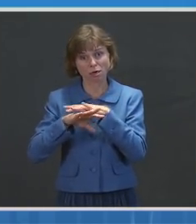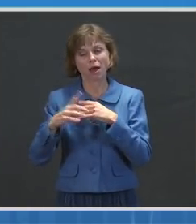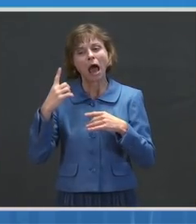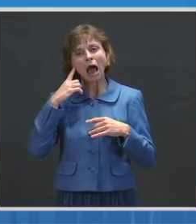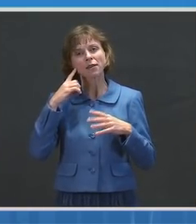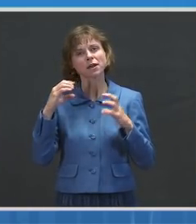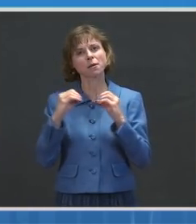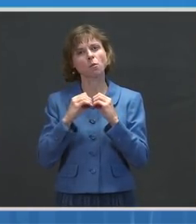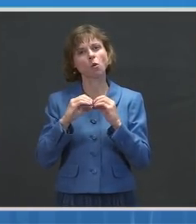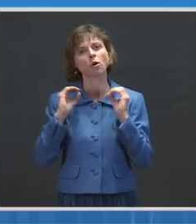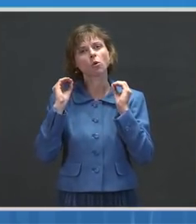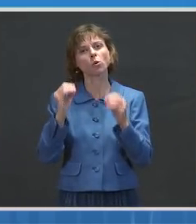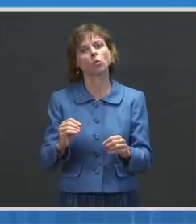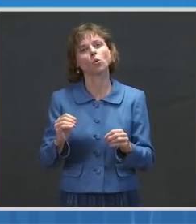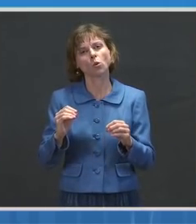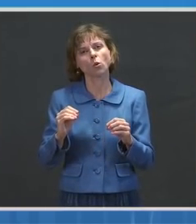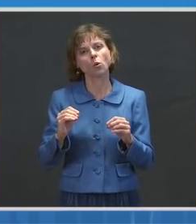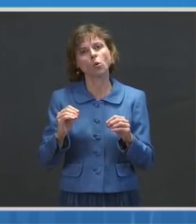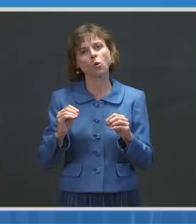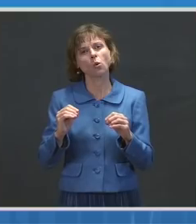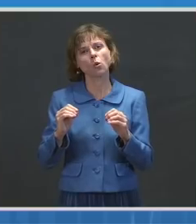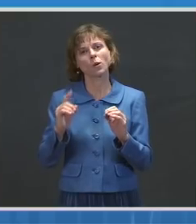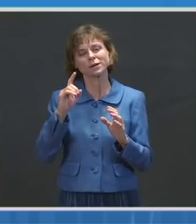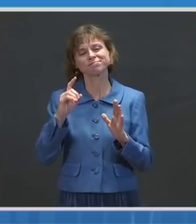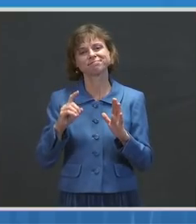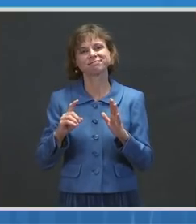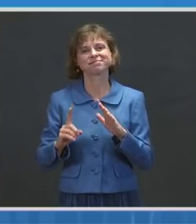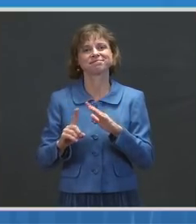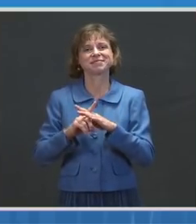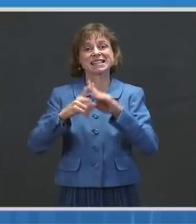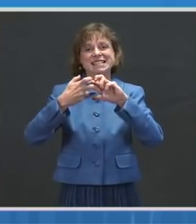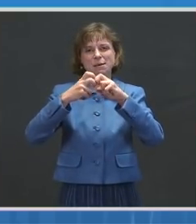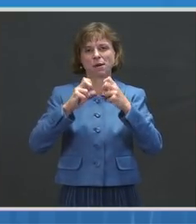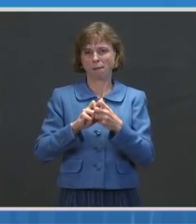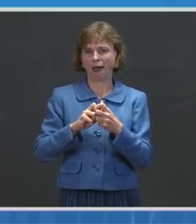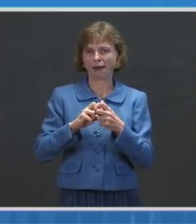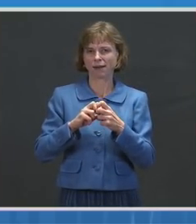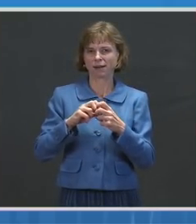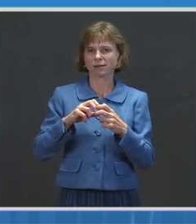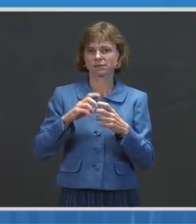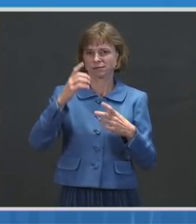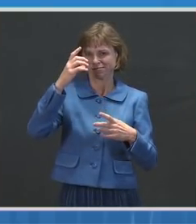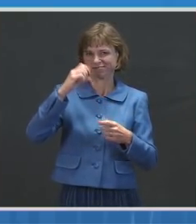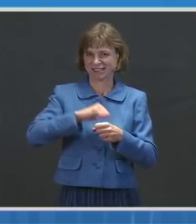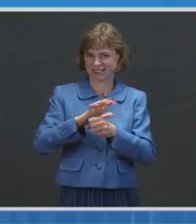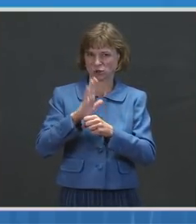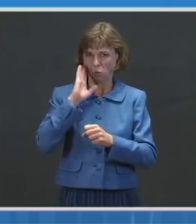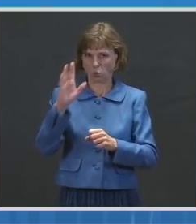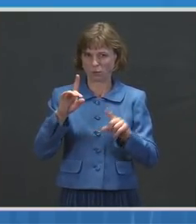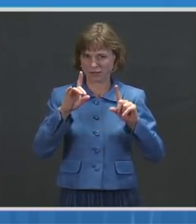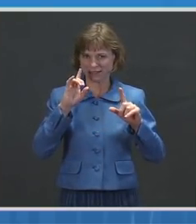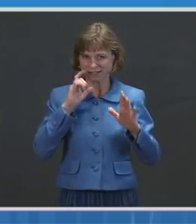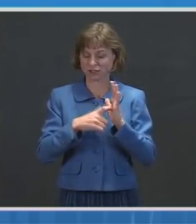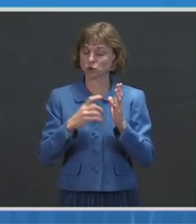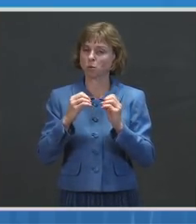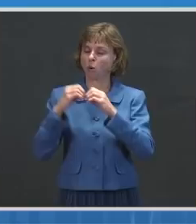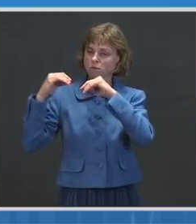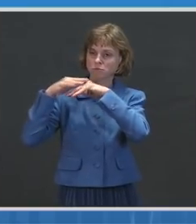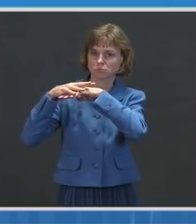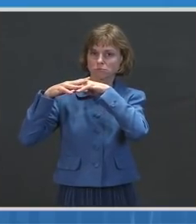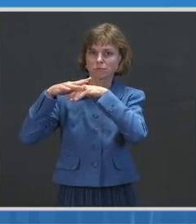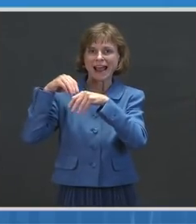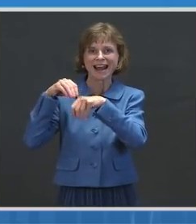we will be detecting. And certainly there's a lot of — there's more gathering that happens in airports. And so,